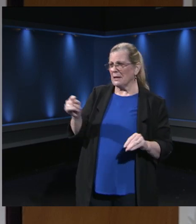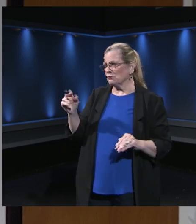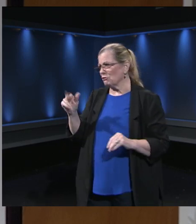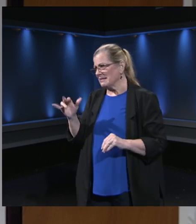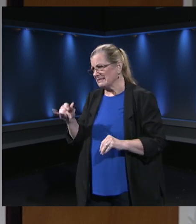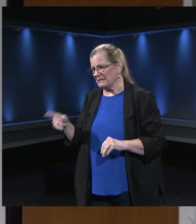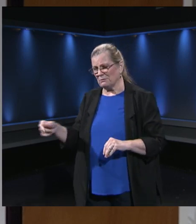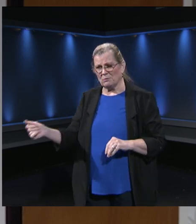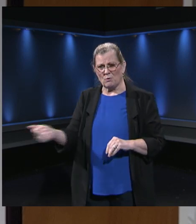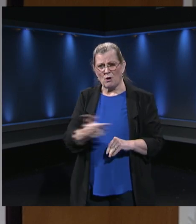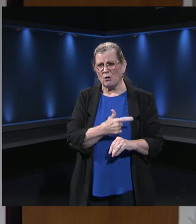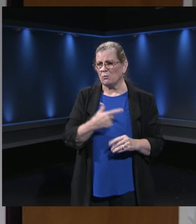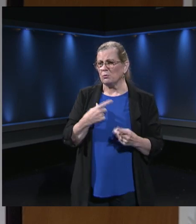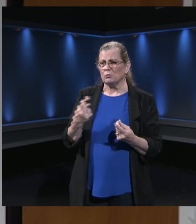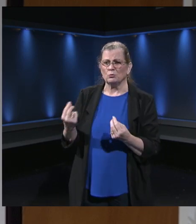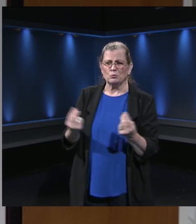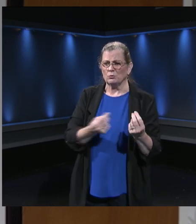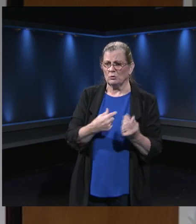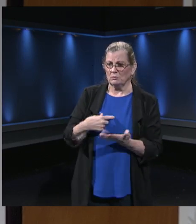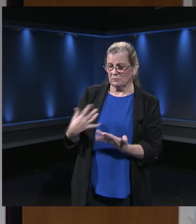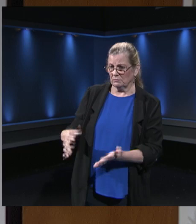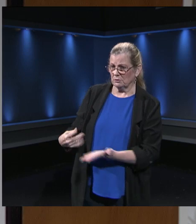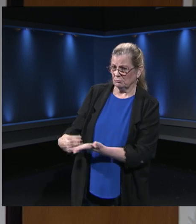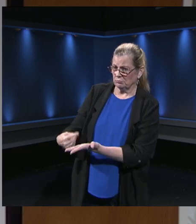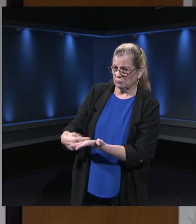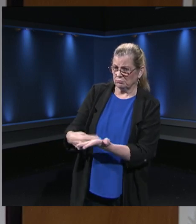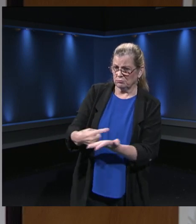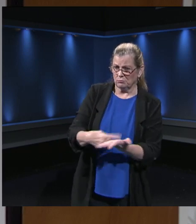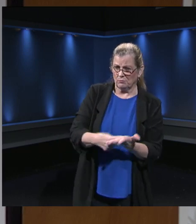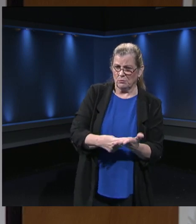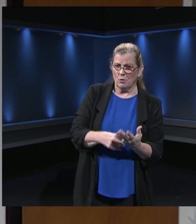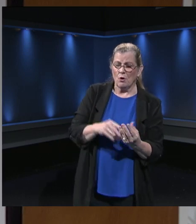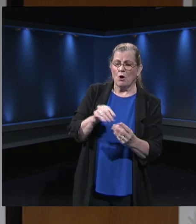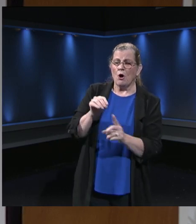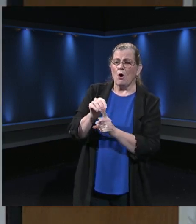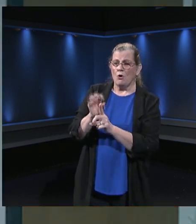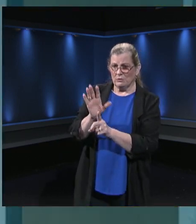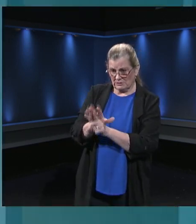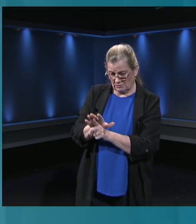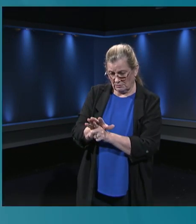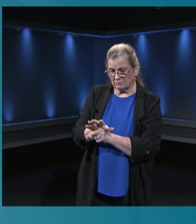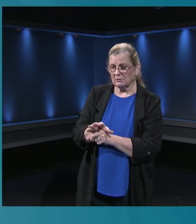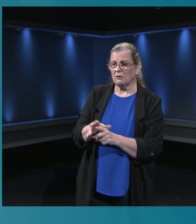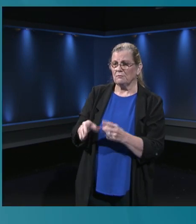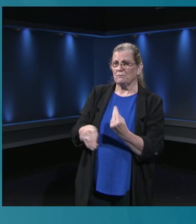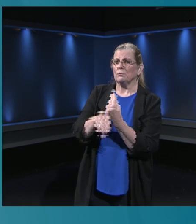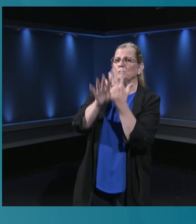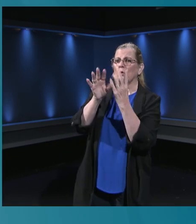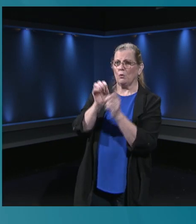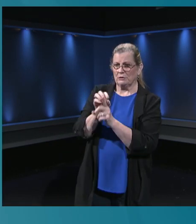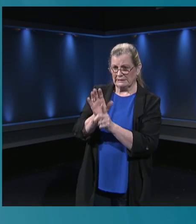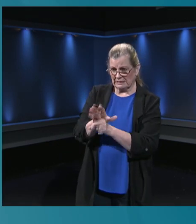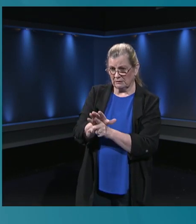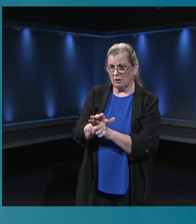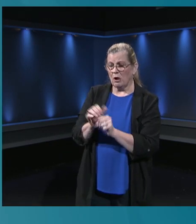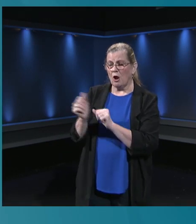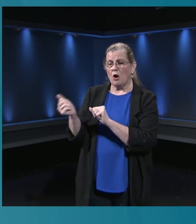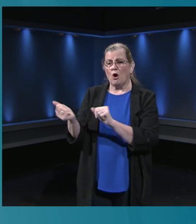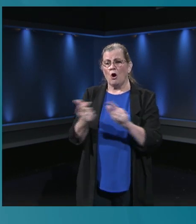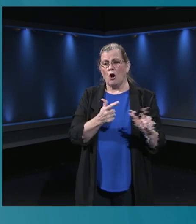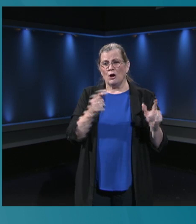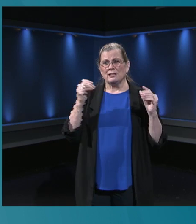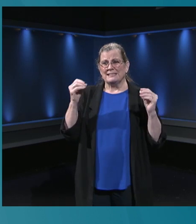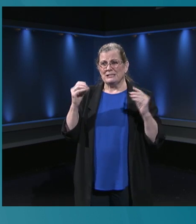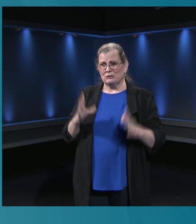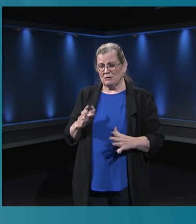we're doing collectively. You shared about that virtual orientation. So every teacher in FCPS has held a virtual orientation in some form. So